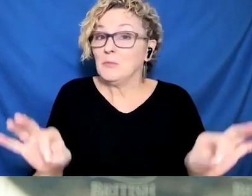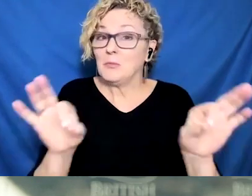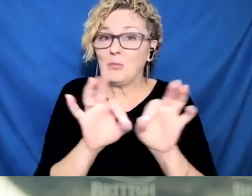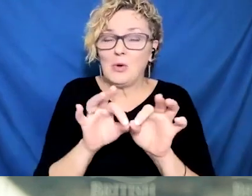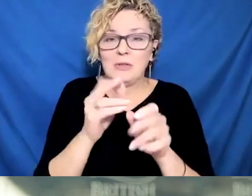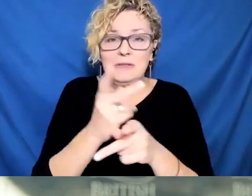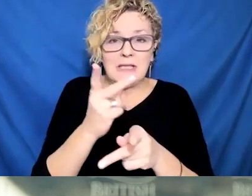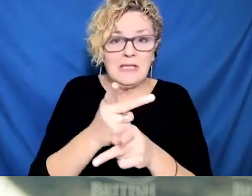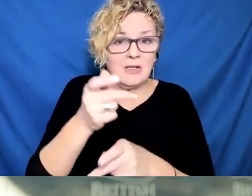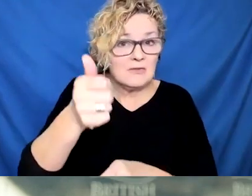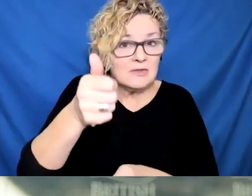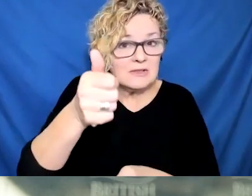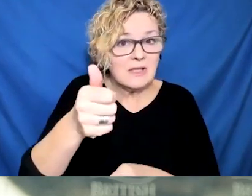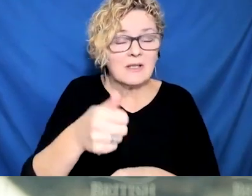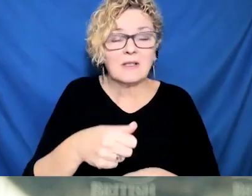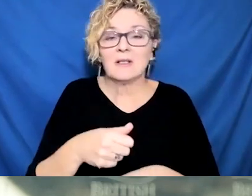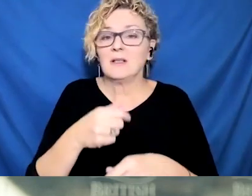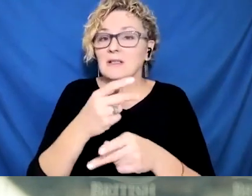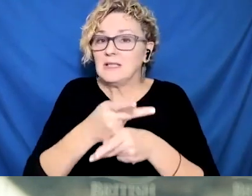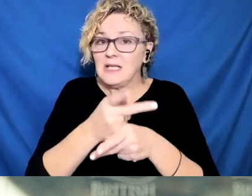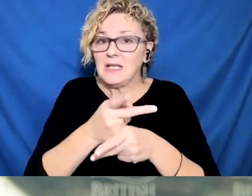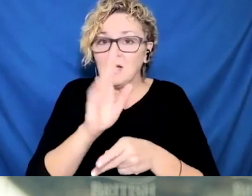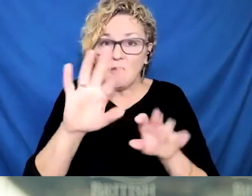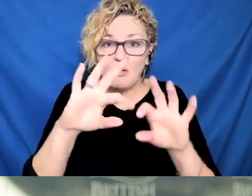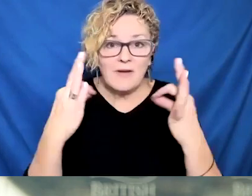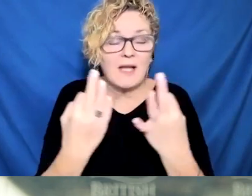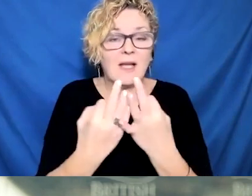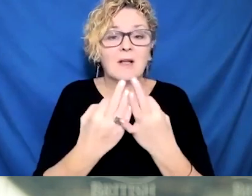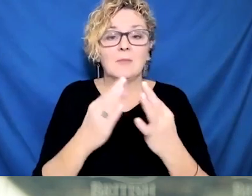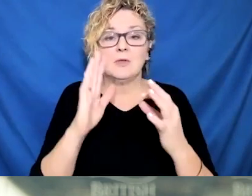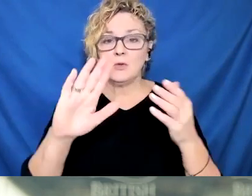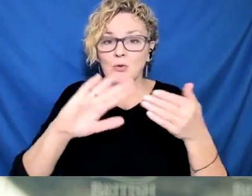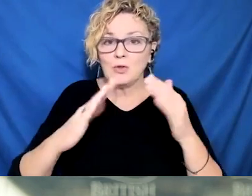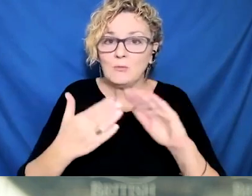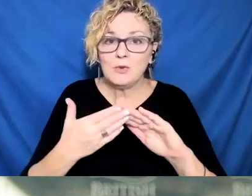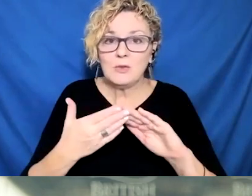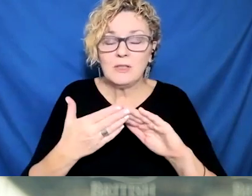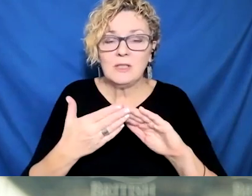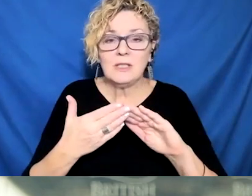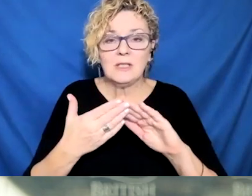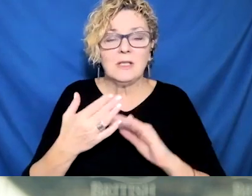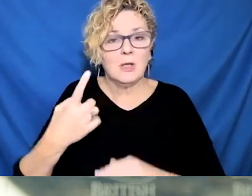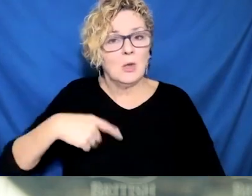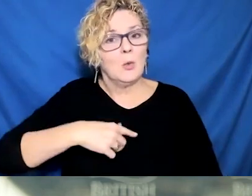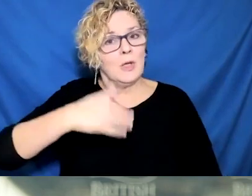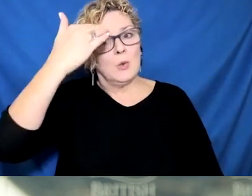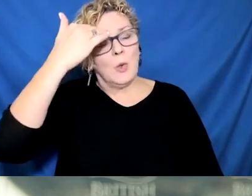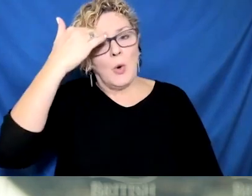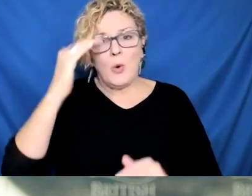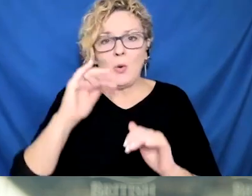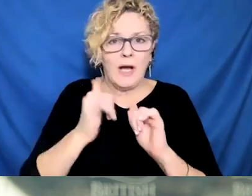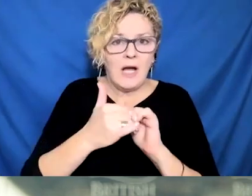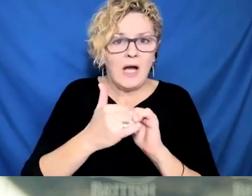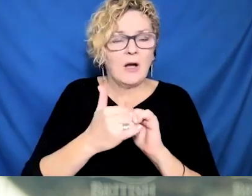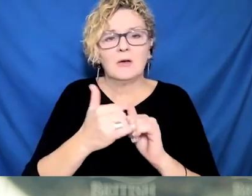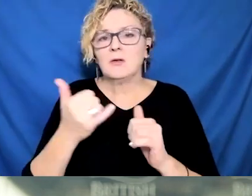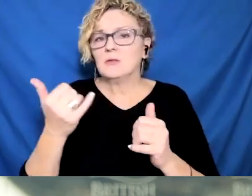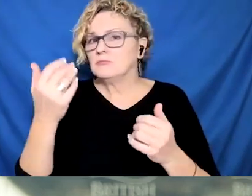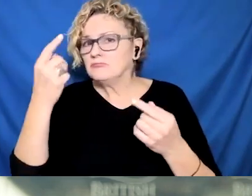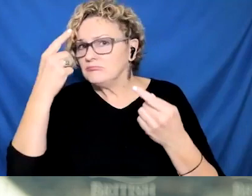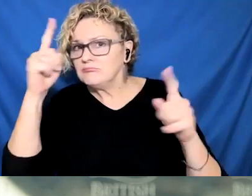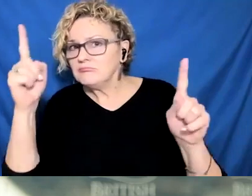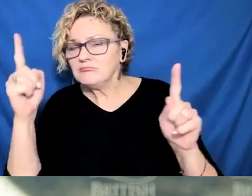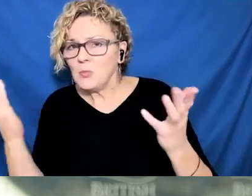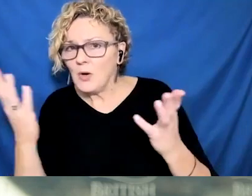at this chart, it tells you that compared to being, if I were unvaccinated, my risk of hospitalization is a staggering